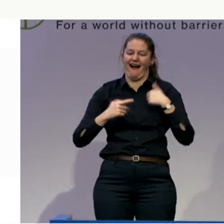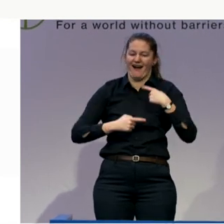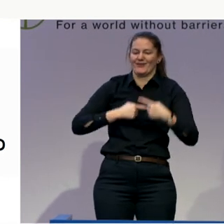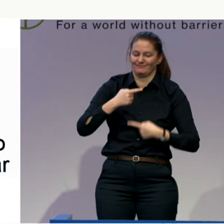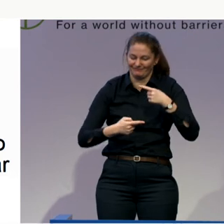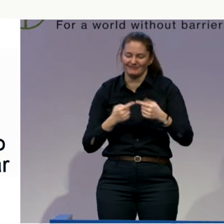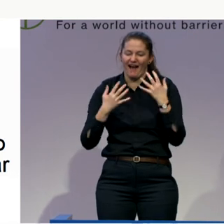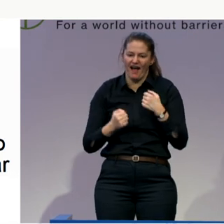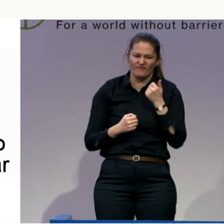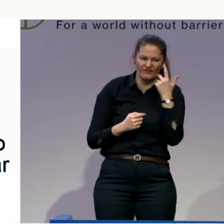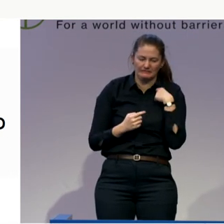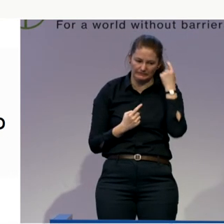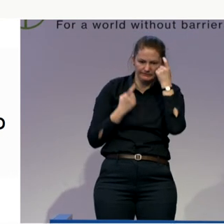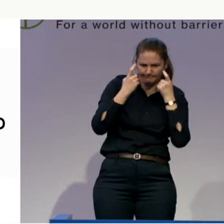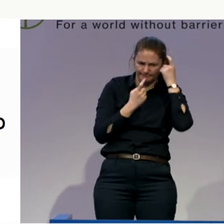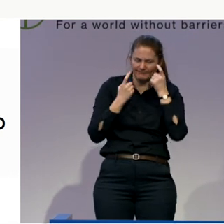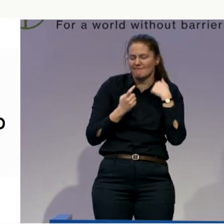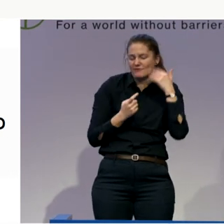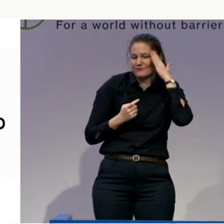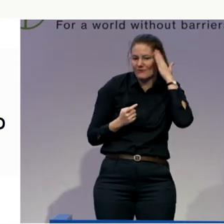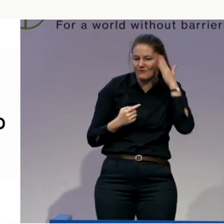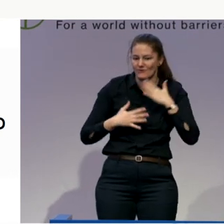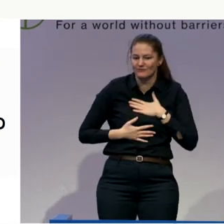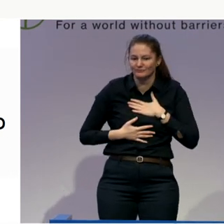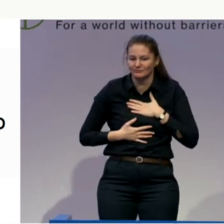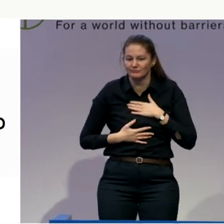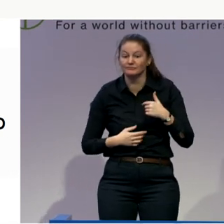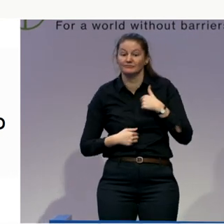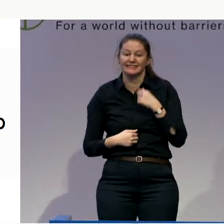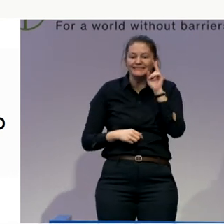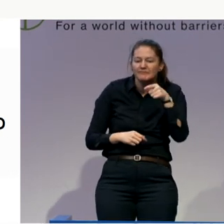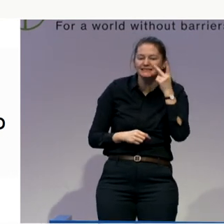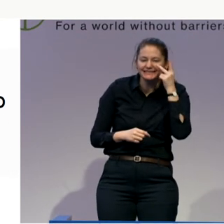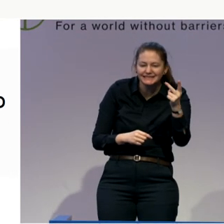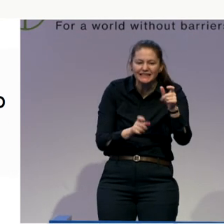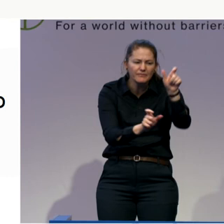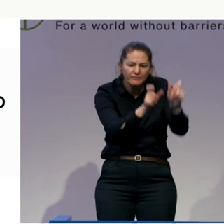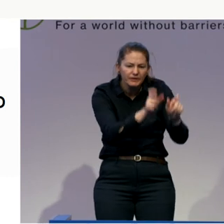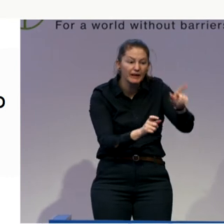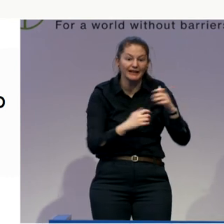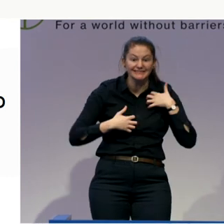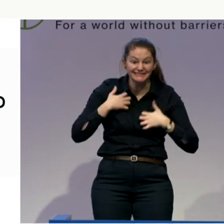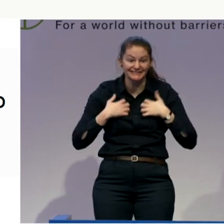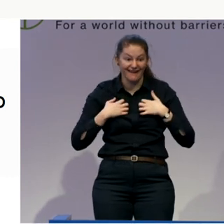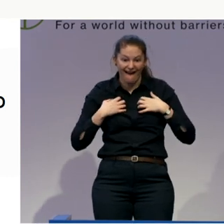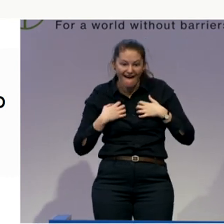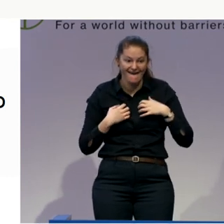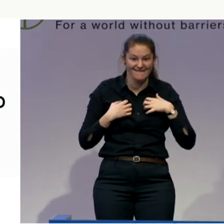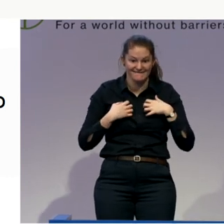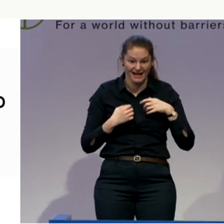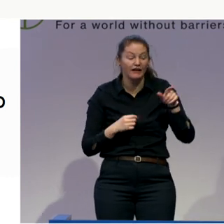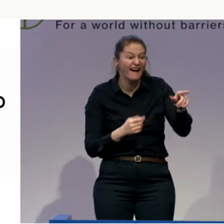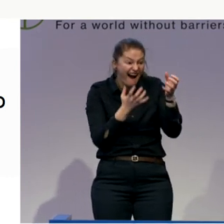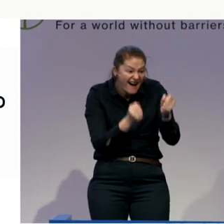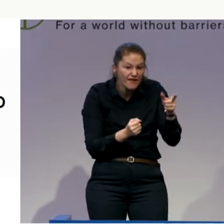acknowledge the motivations that people have, the fears that others who are influential in their lives have, and make